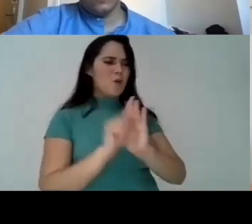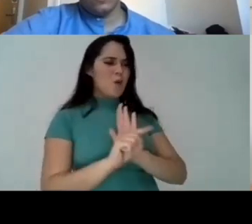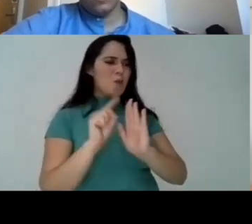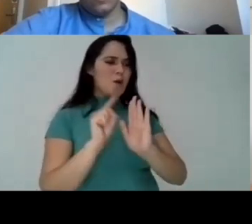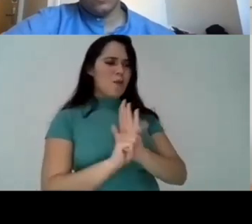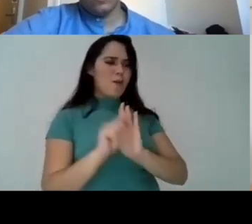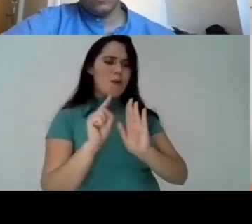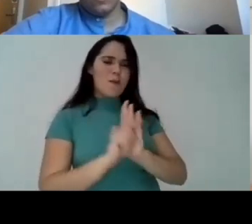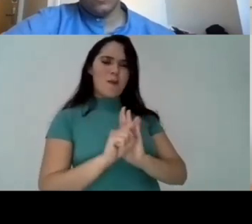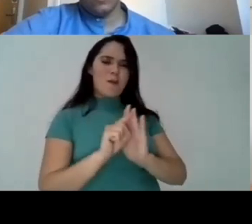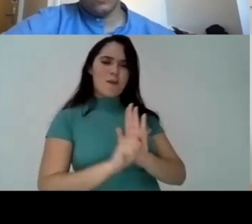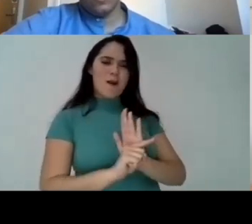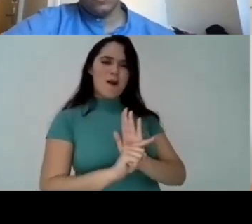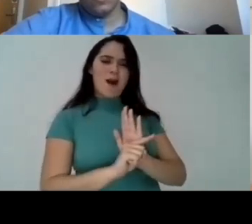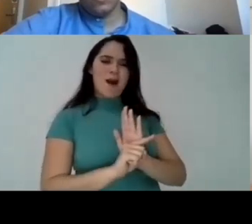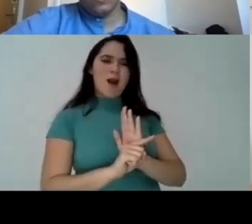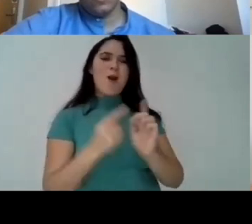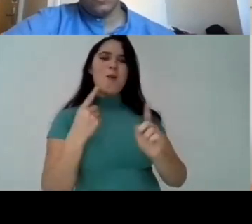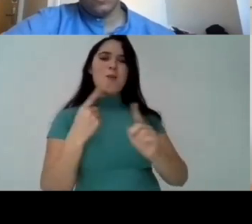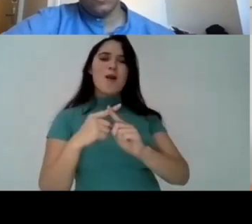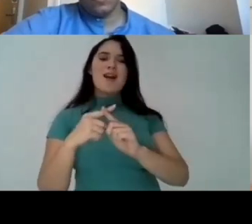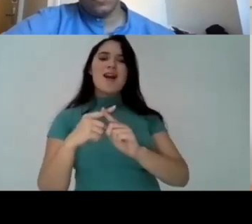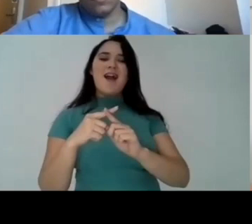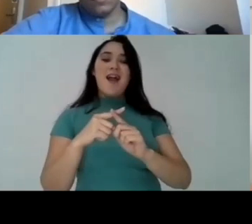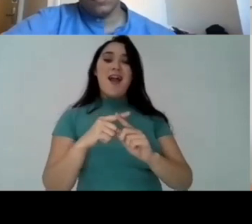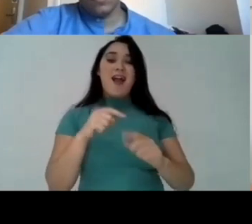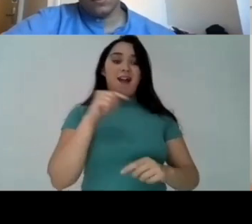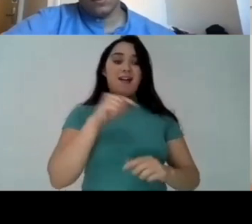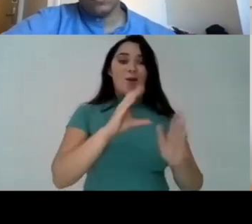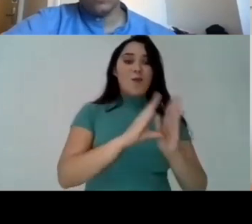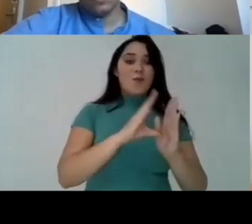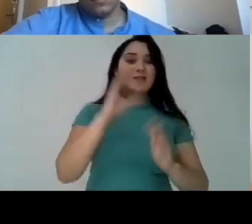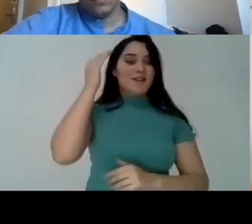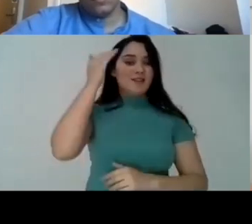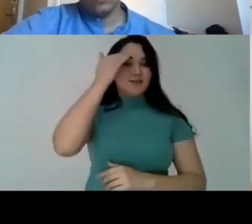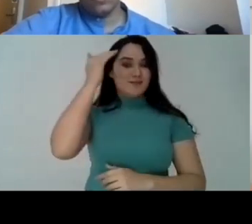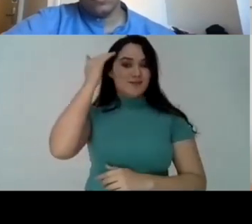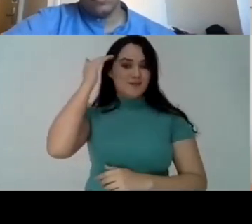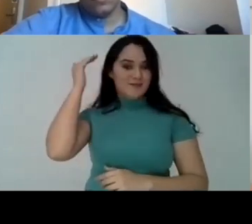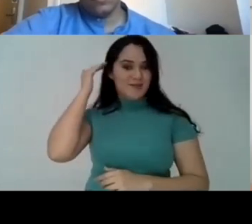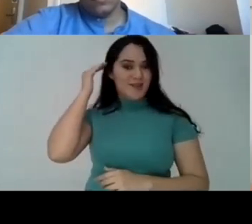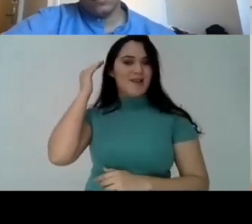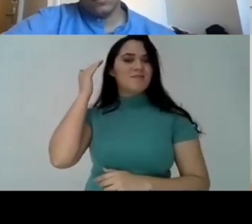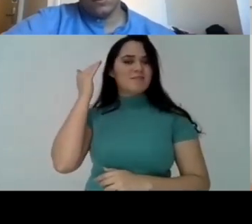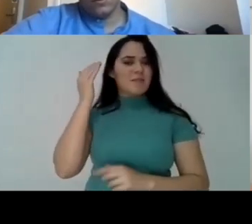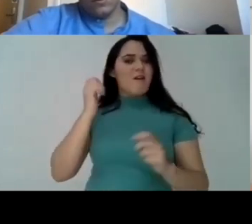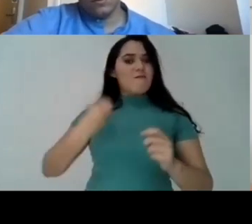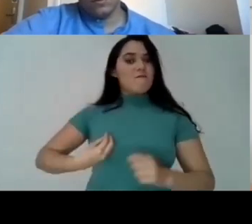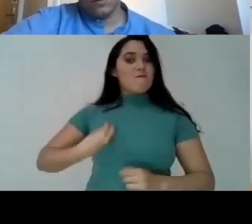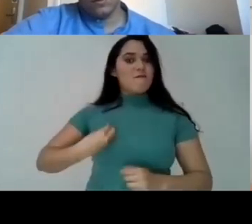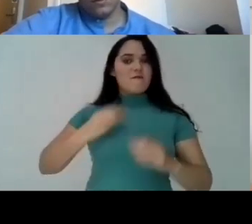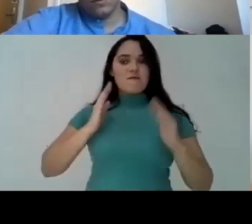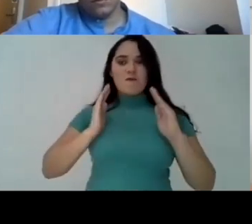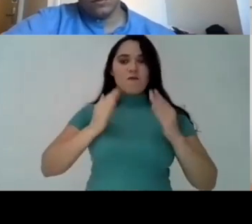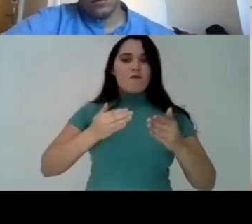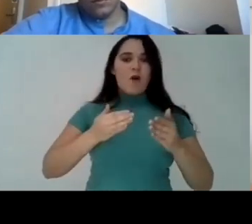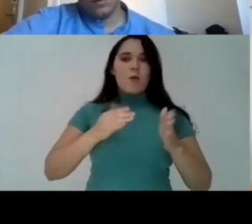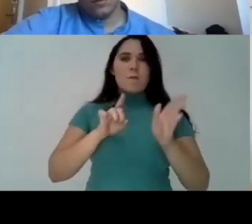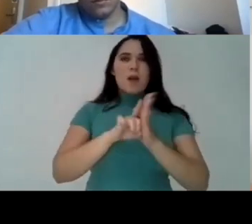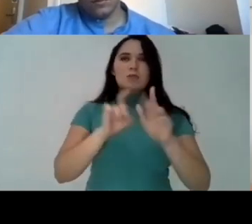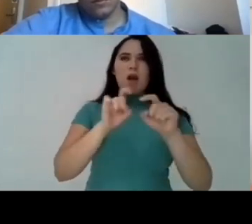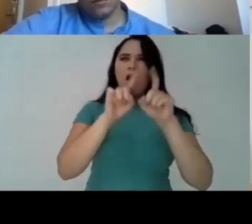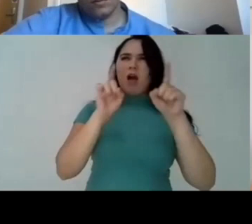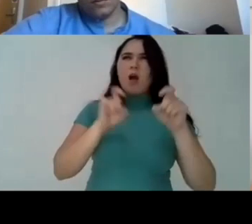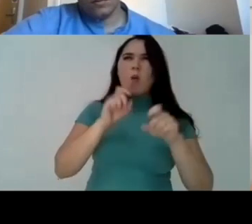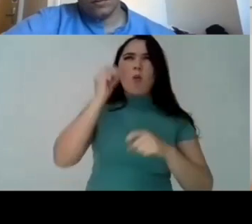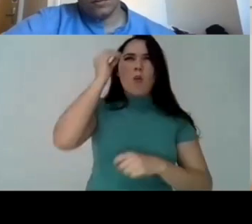to question to ask questions so uh the university community